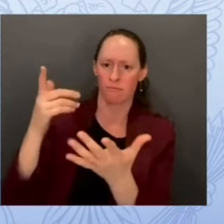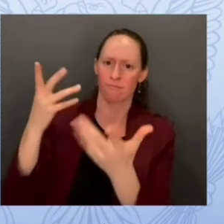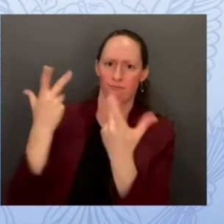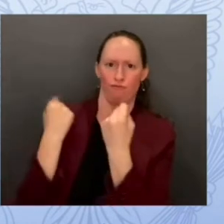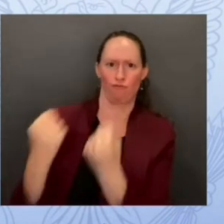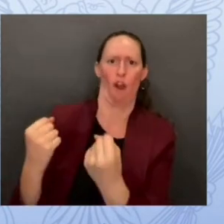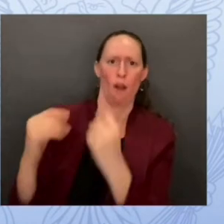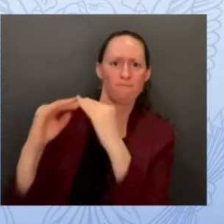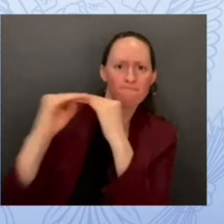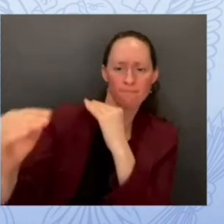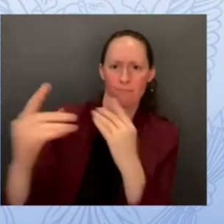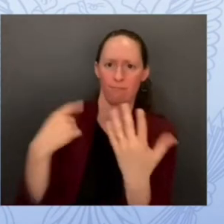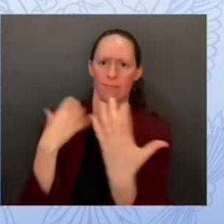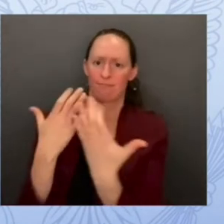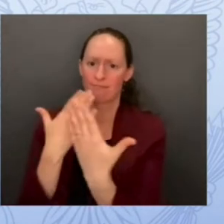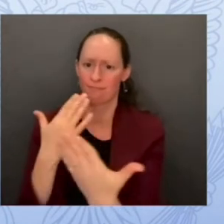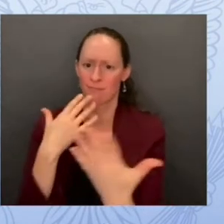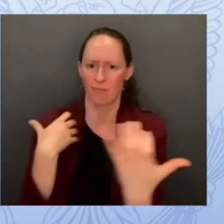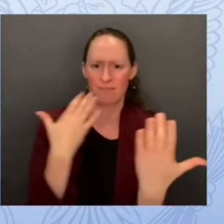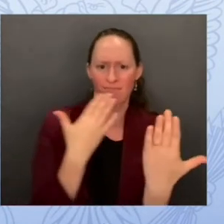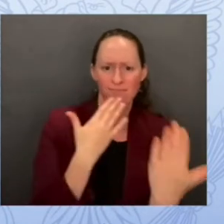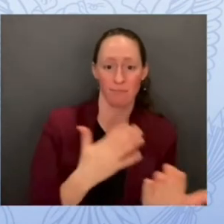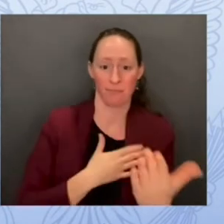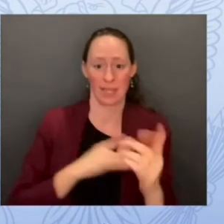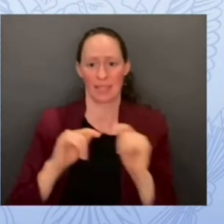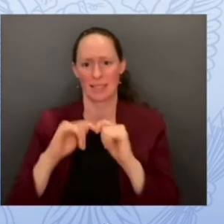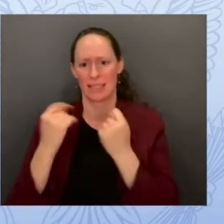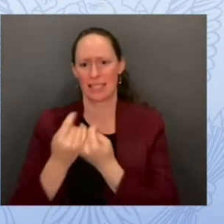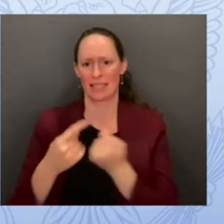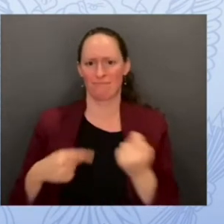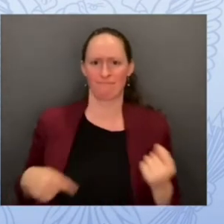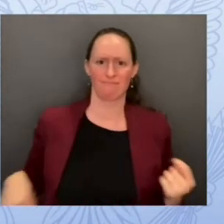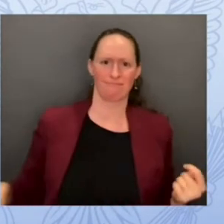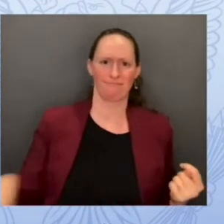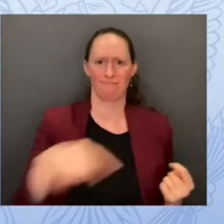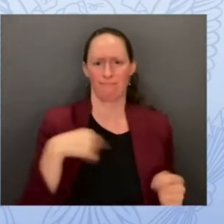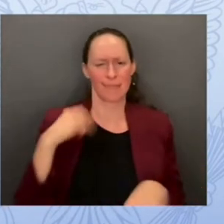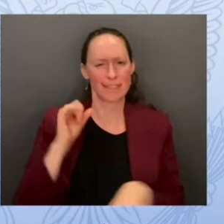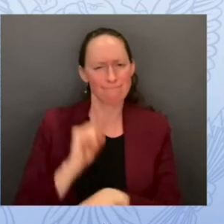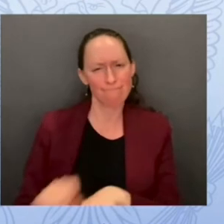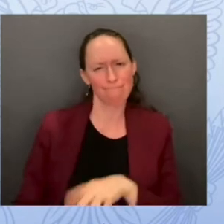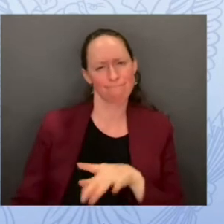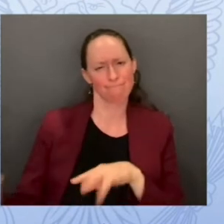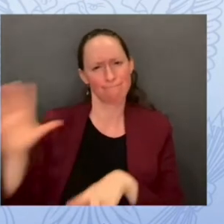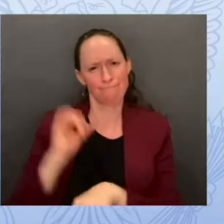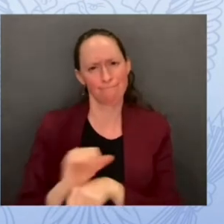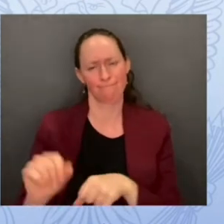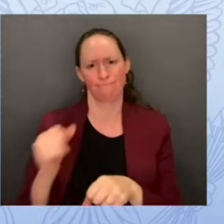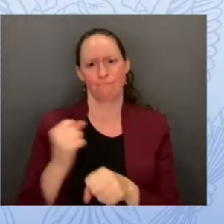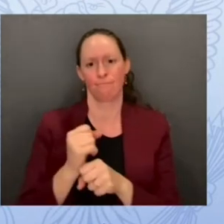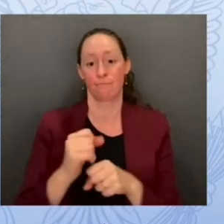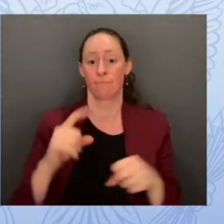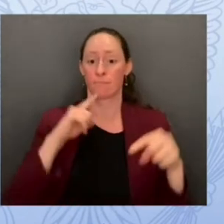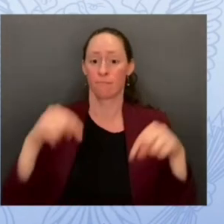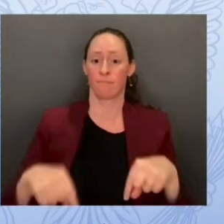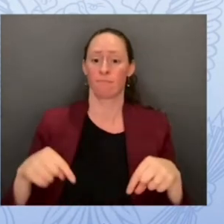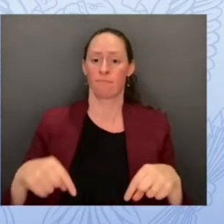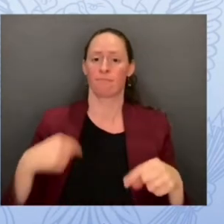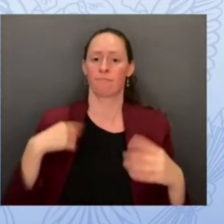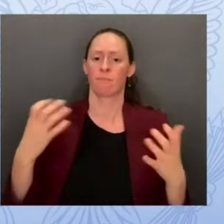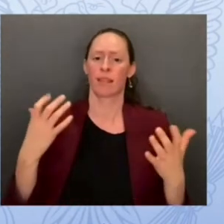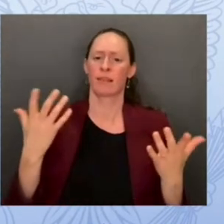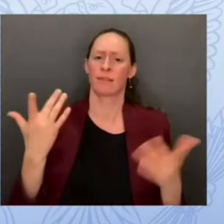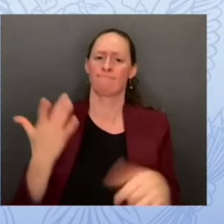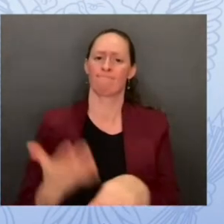on this one of the things that we worked hard to do was to align the recommendations in the brief with our cyber